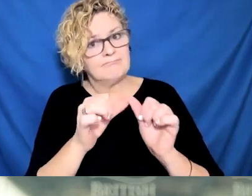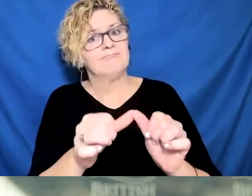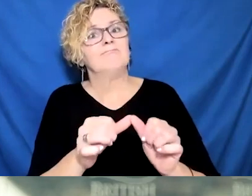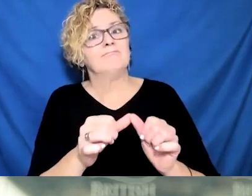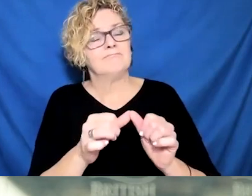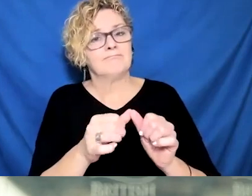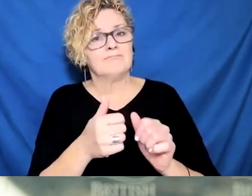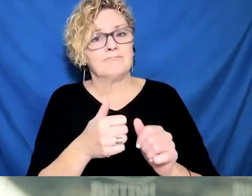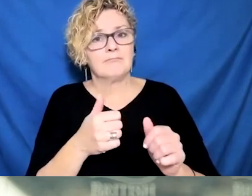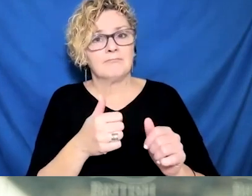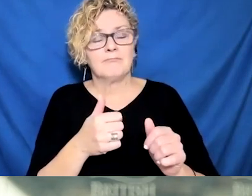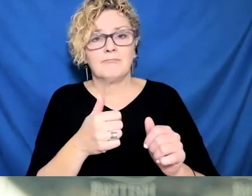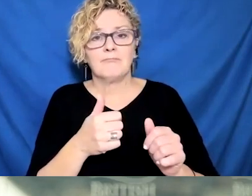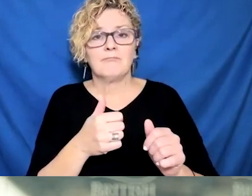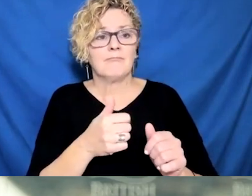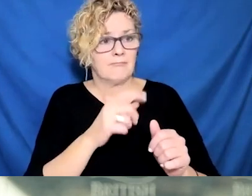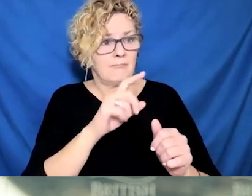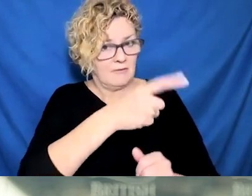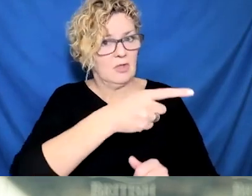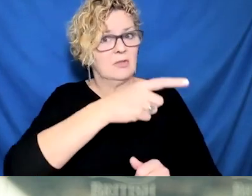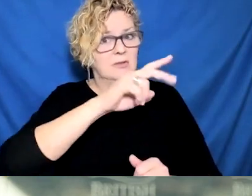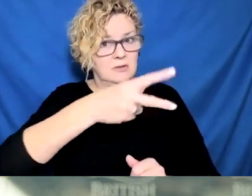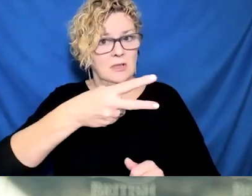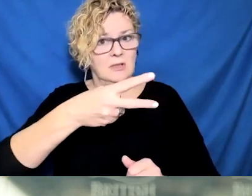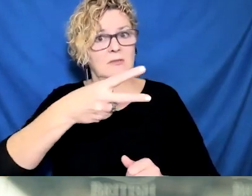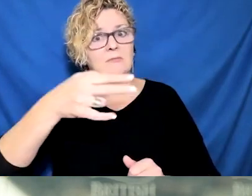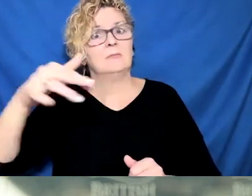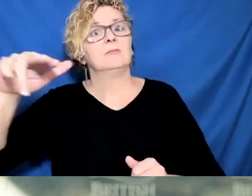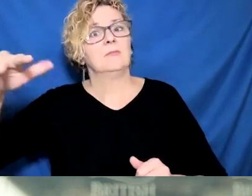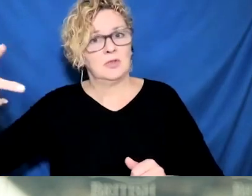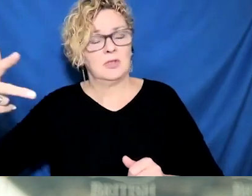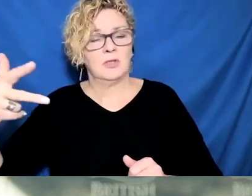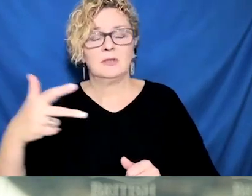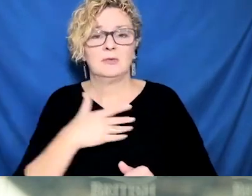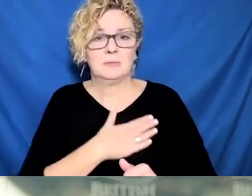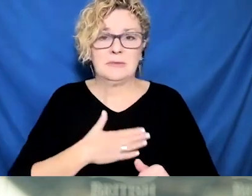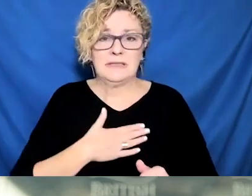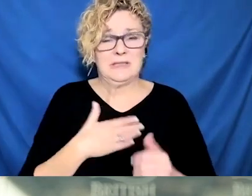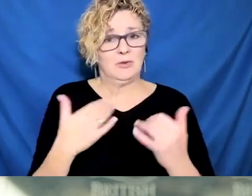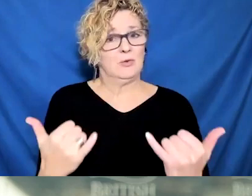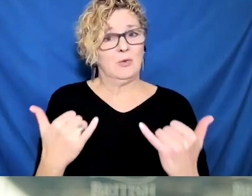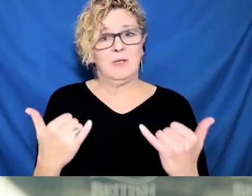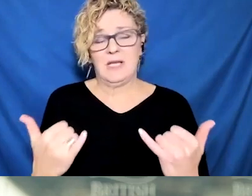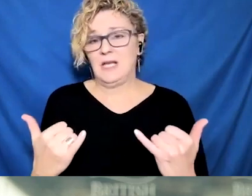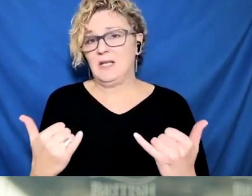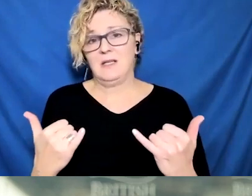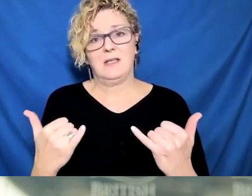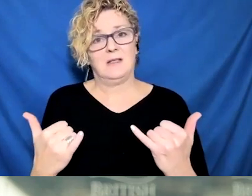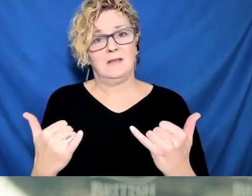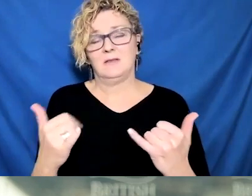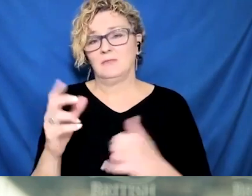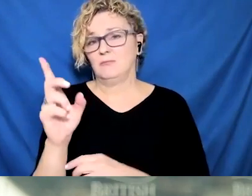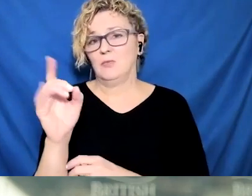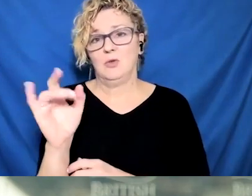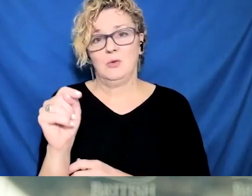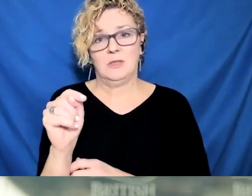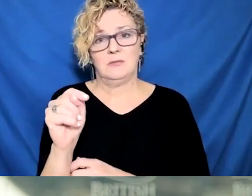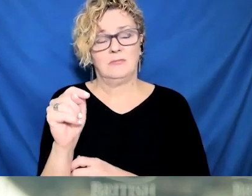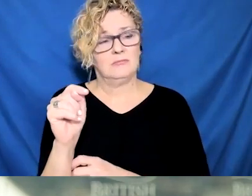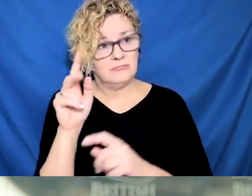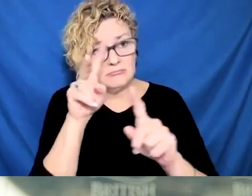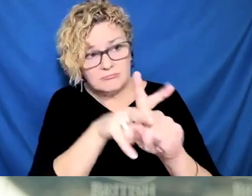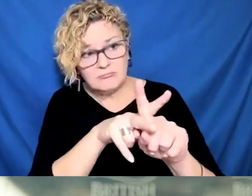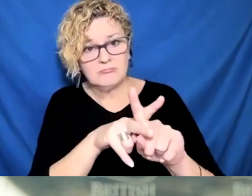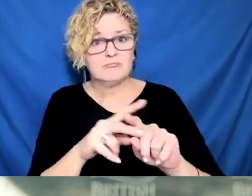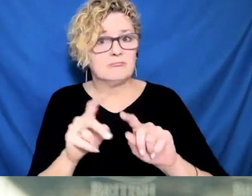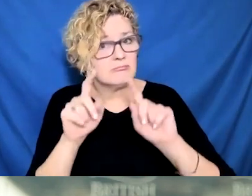officers to manage clusters and outbreaks. That leaves 1,539,820 tests